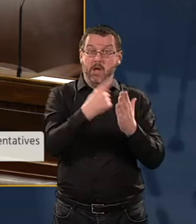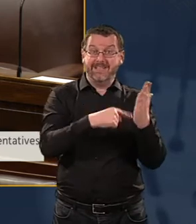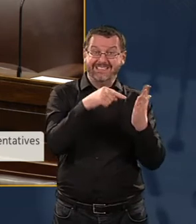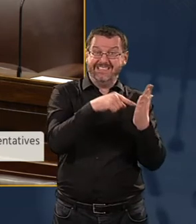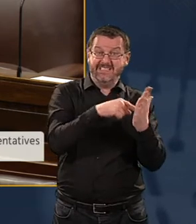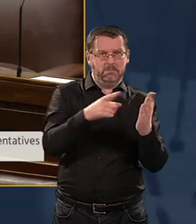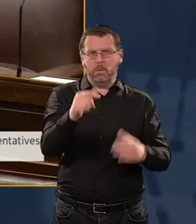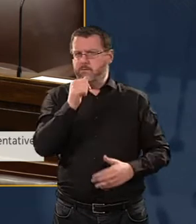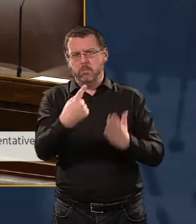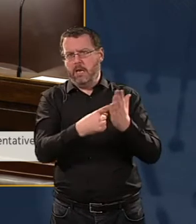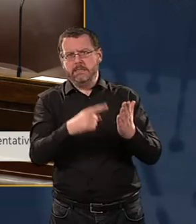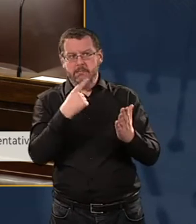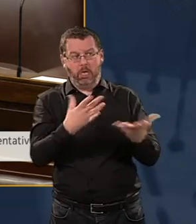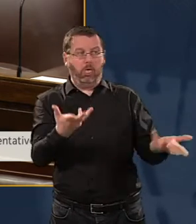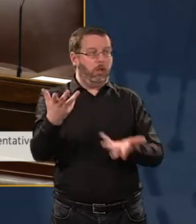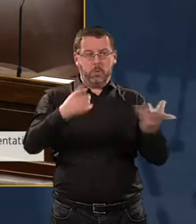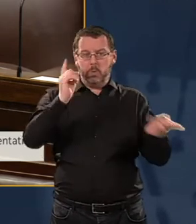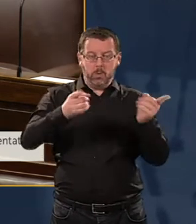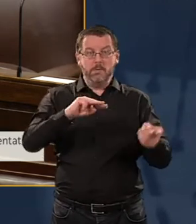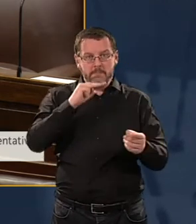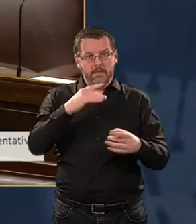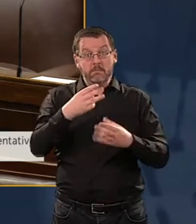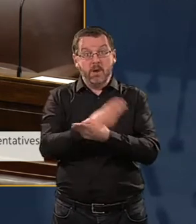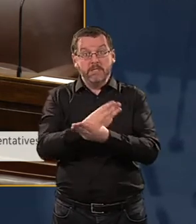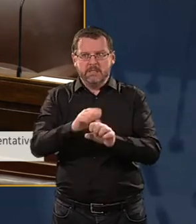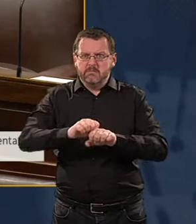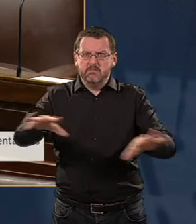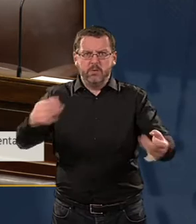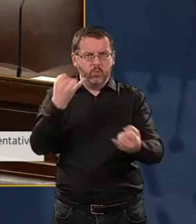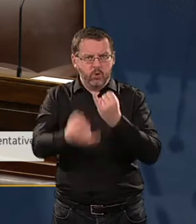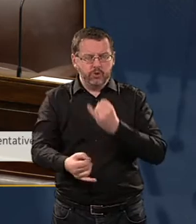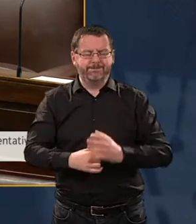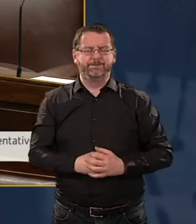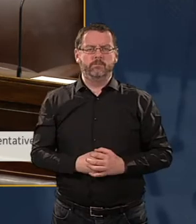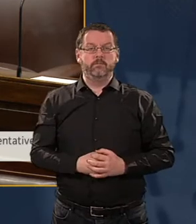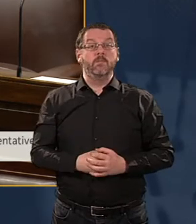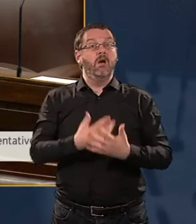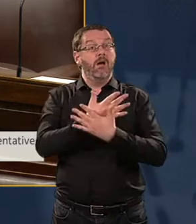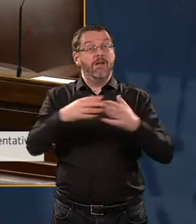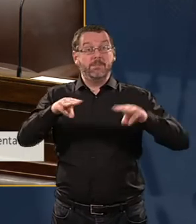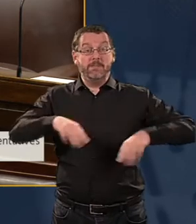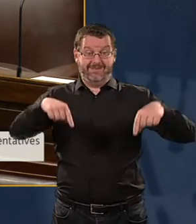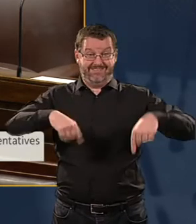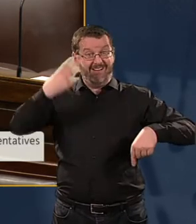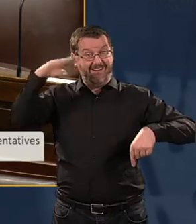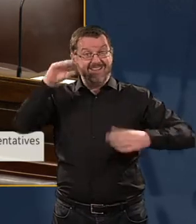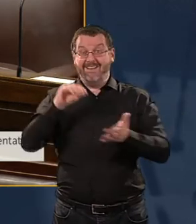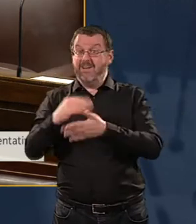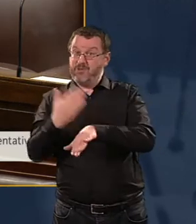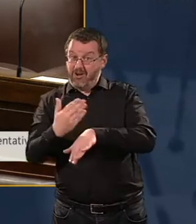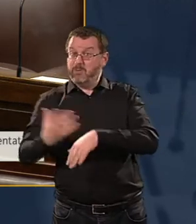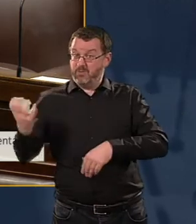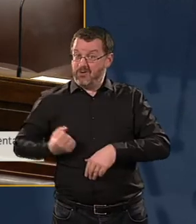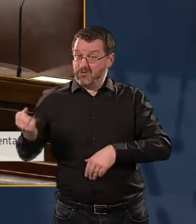to driving people into poverty. Many working people in this country whose incomes are slightly over the income